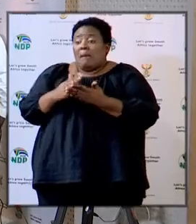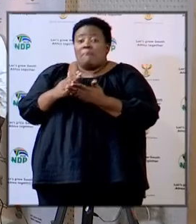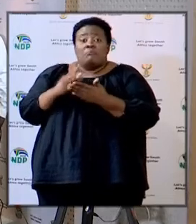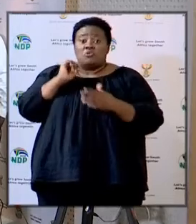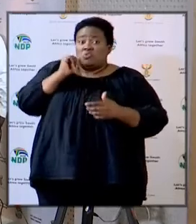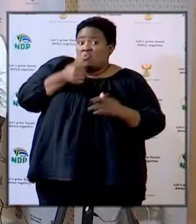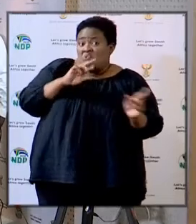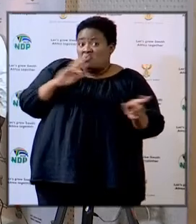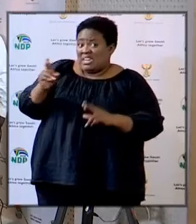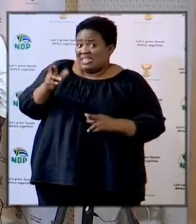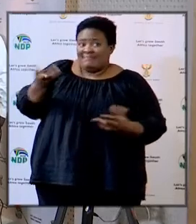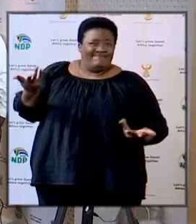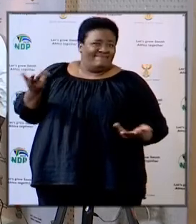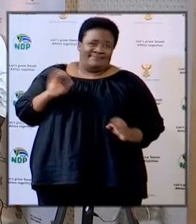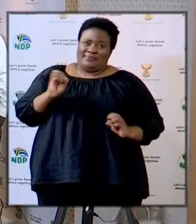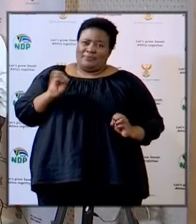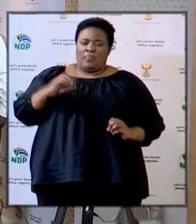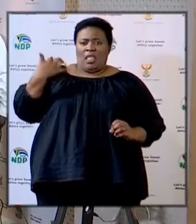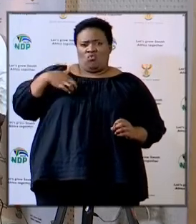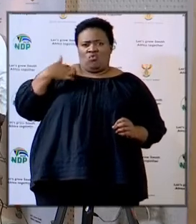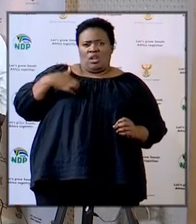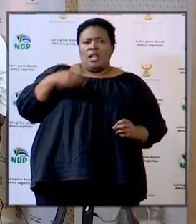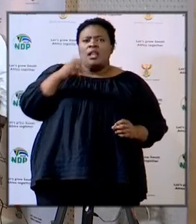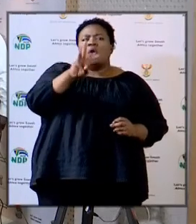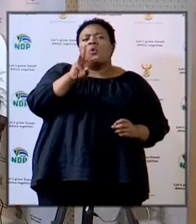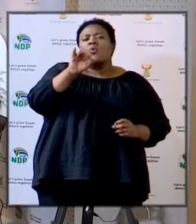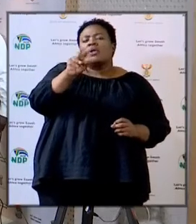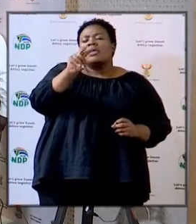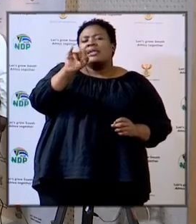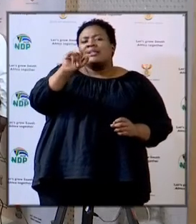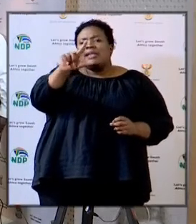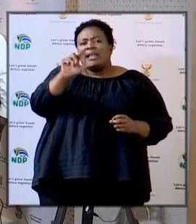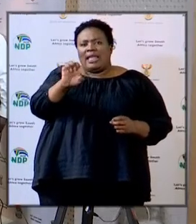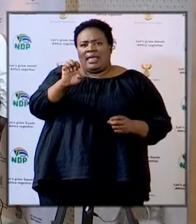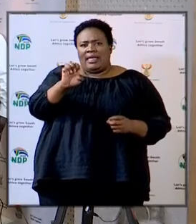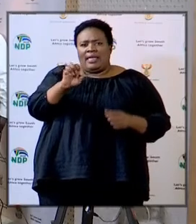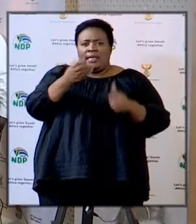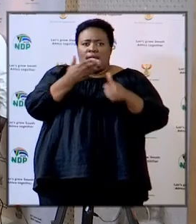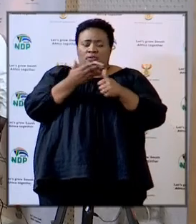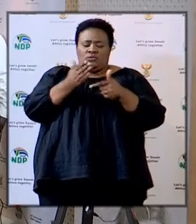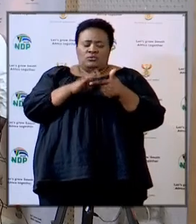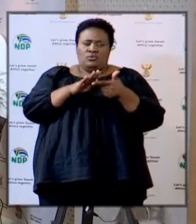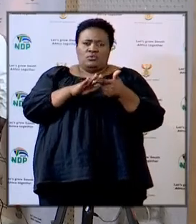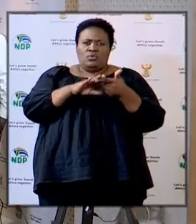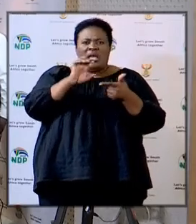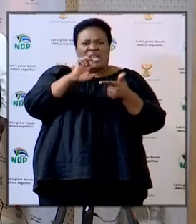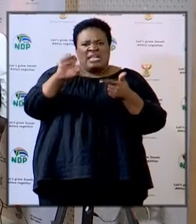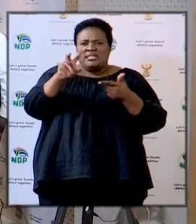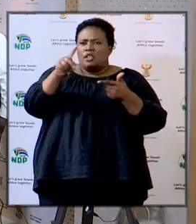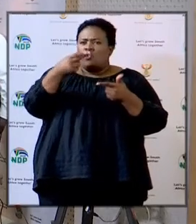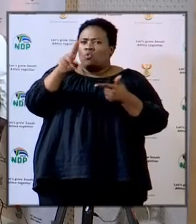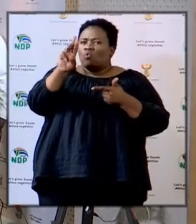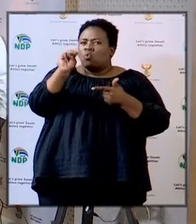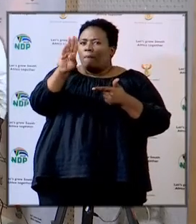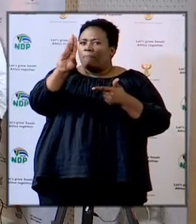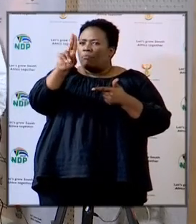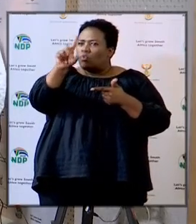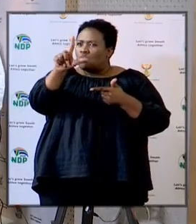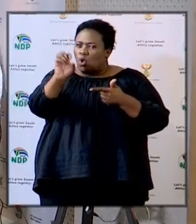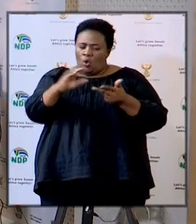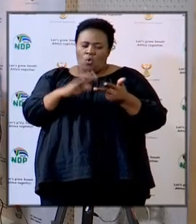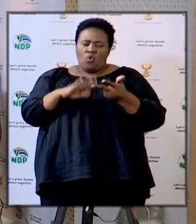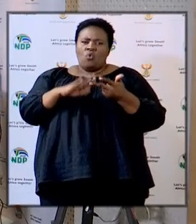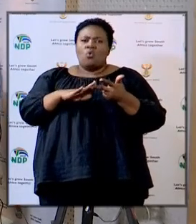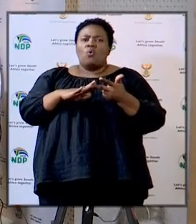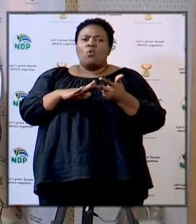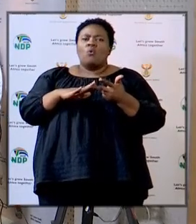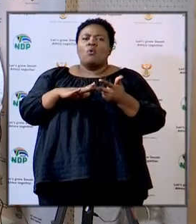might not be ready to murder so in Ekulene we have a school called Winile Secondary School in Houding East we also have Kumbulo Secondary School